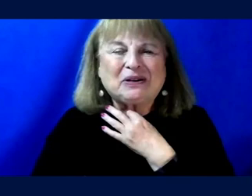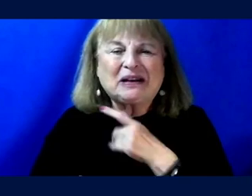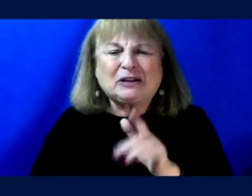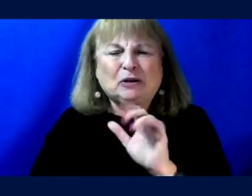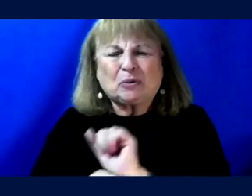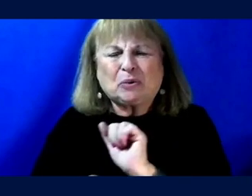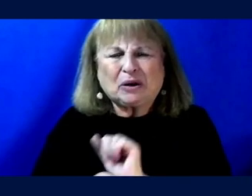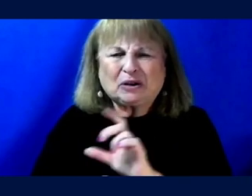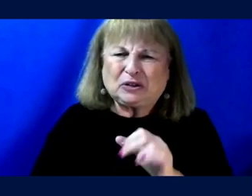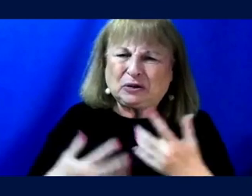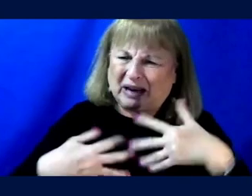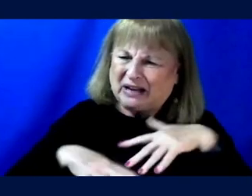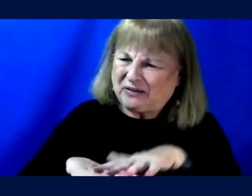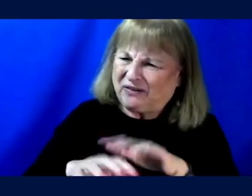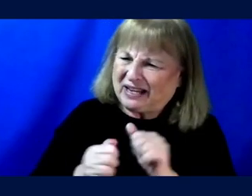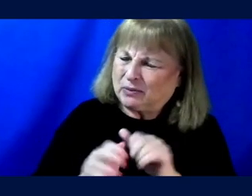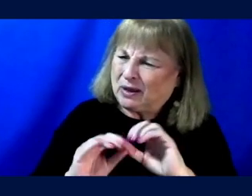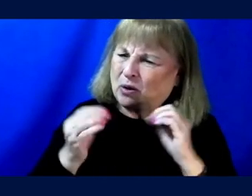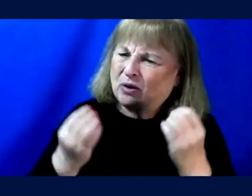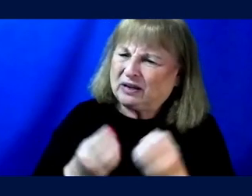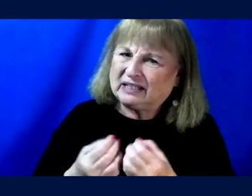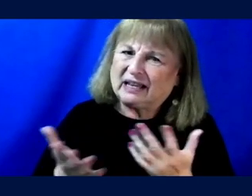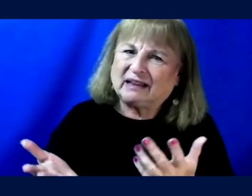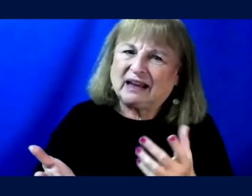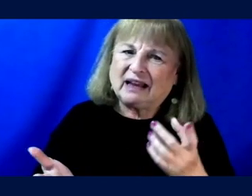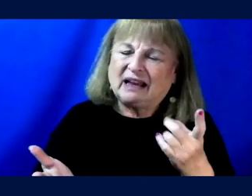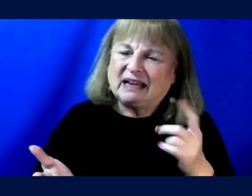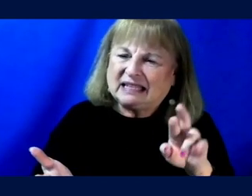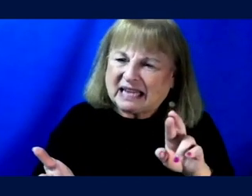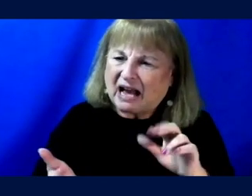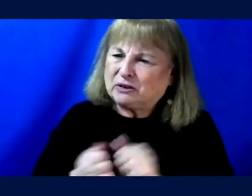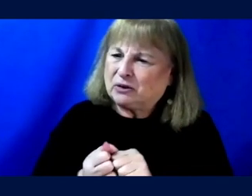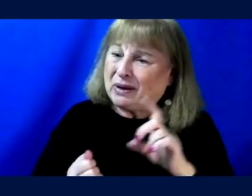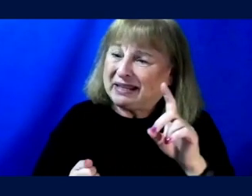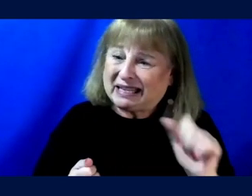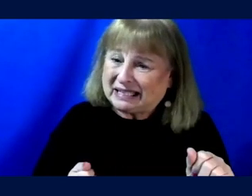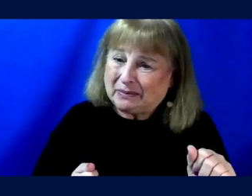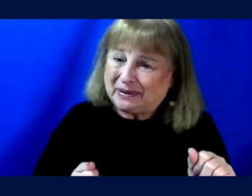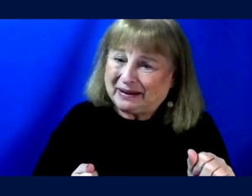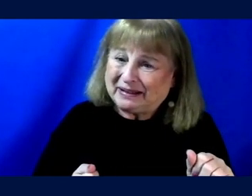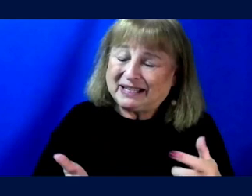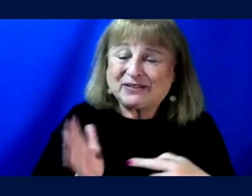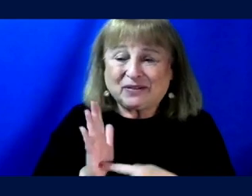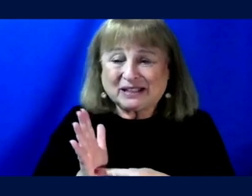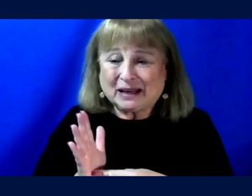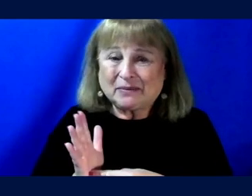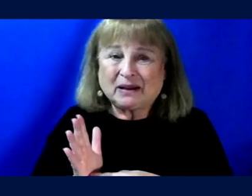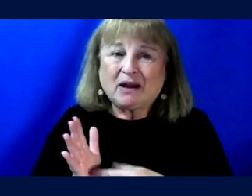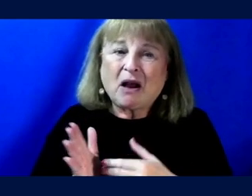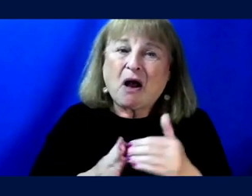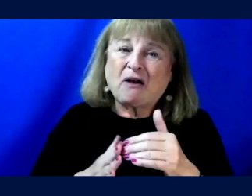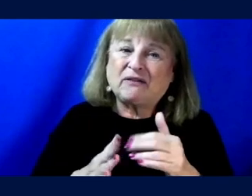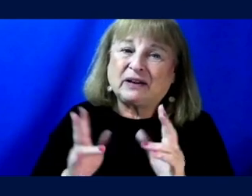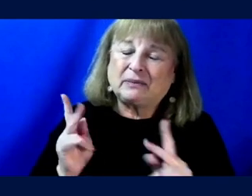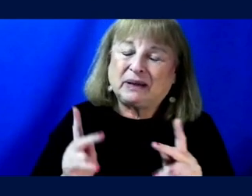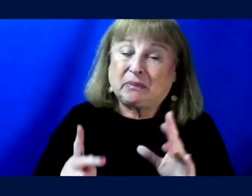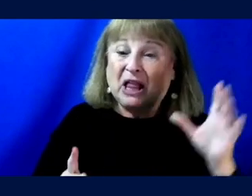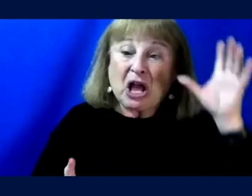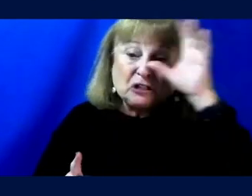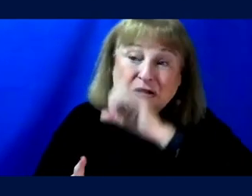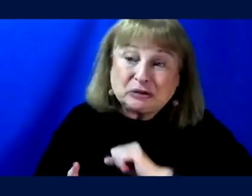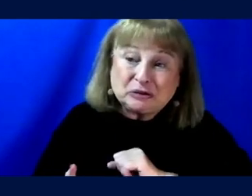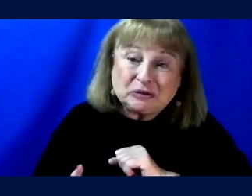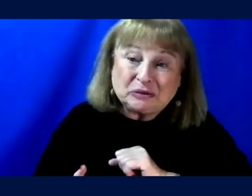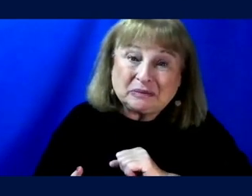work, do you interface at all with organizations? Let's say doctors with disabilities, uh, for instance, where often people assume that,